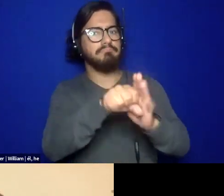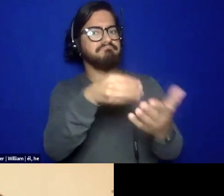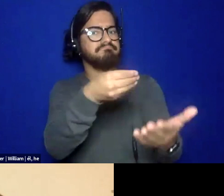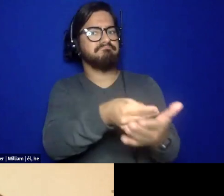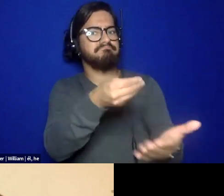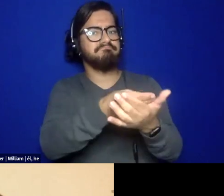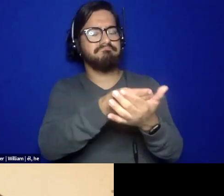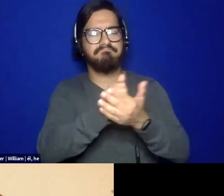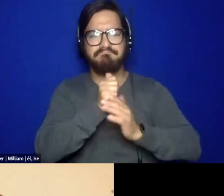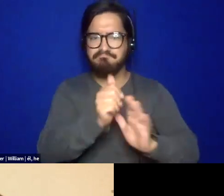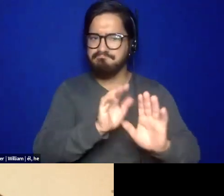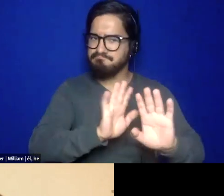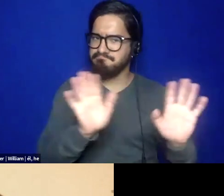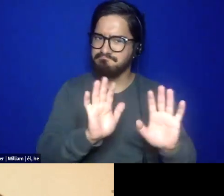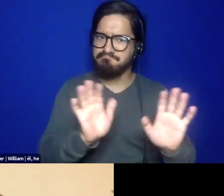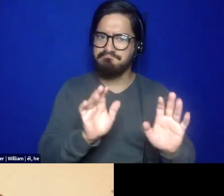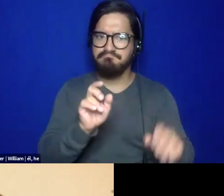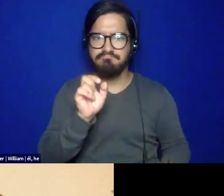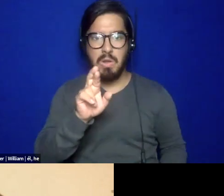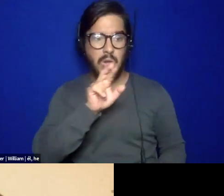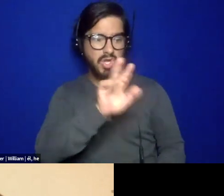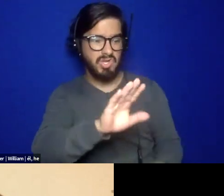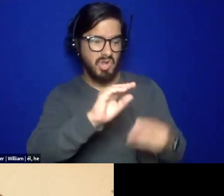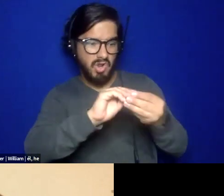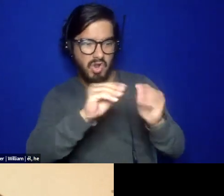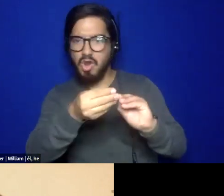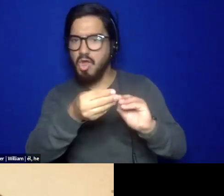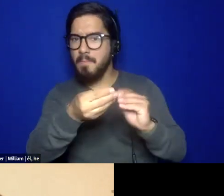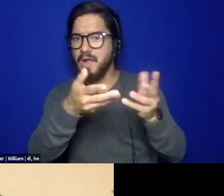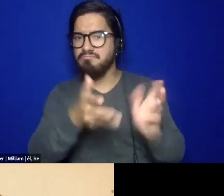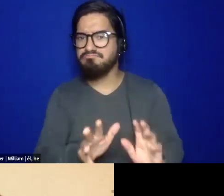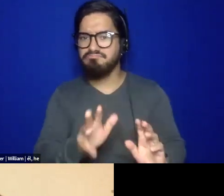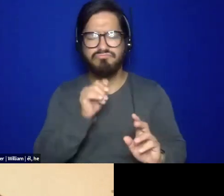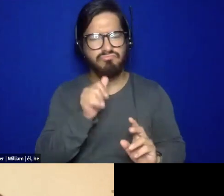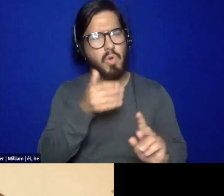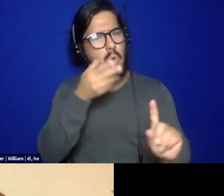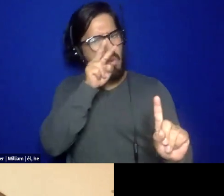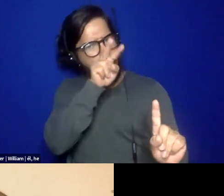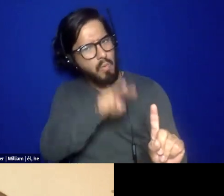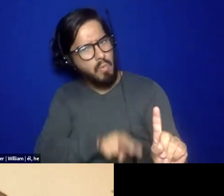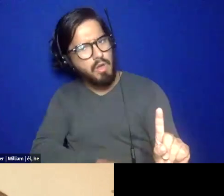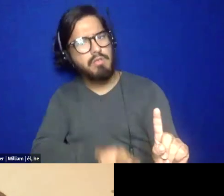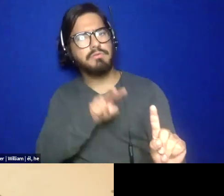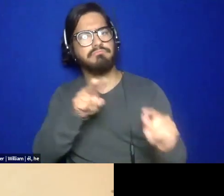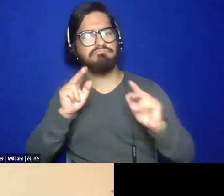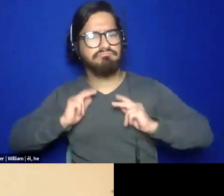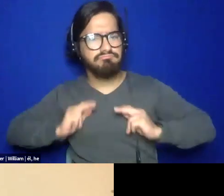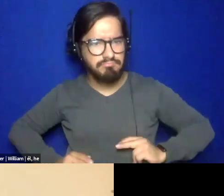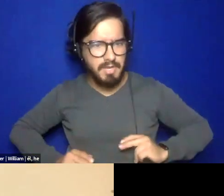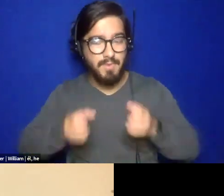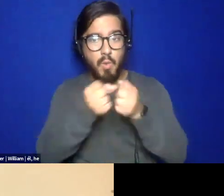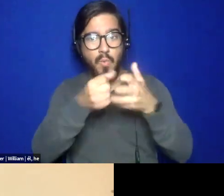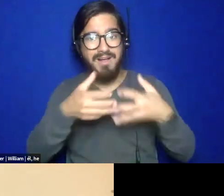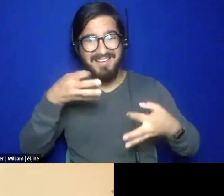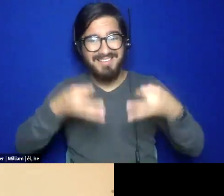someone who, oh, you're just a number, like really new judgment, um, meeting people at their